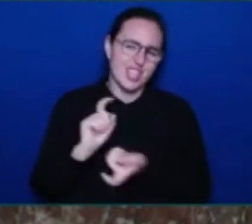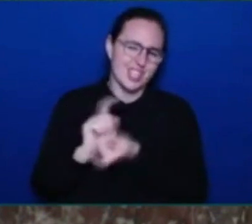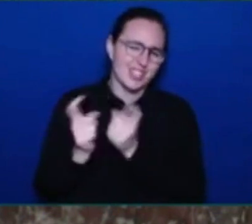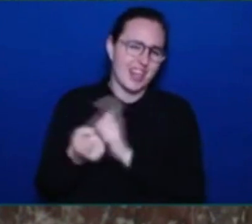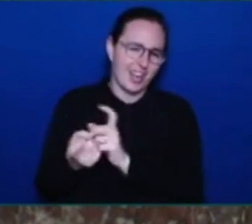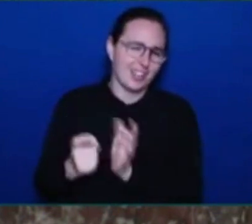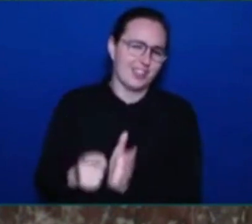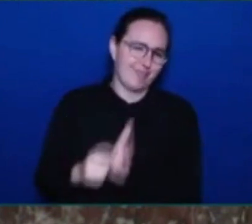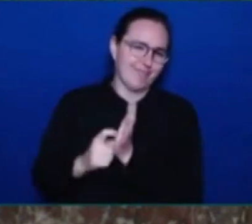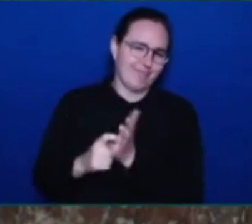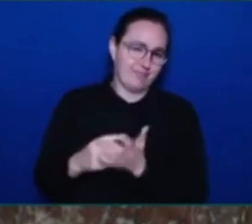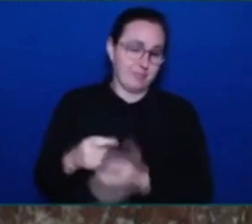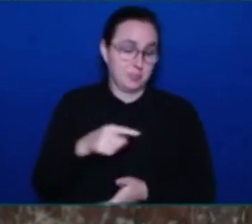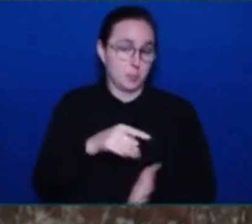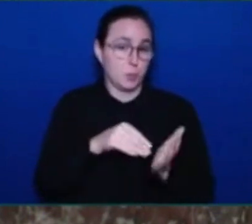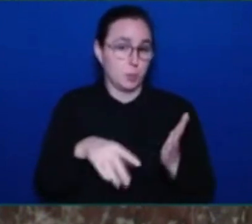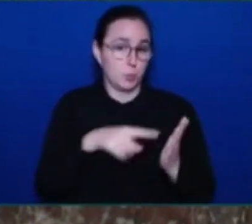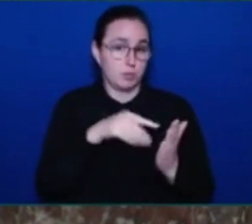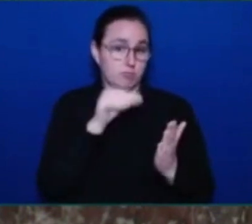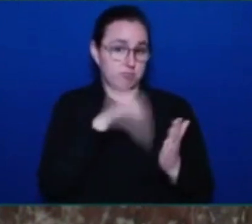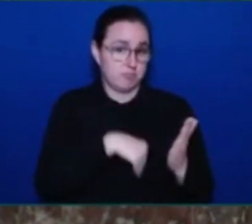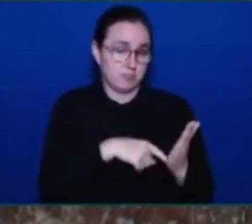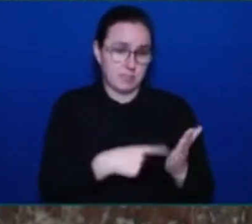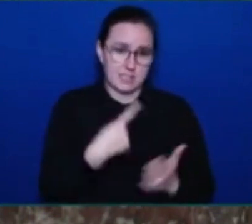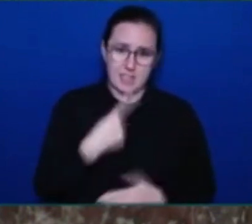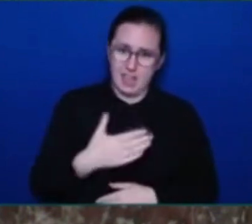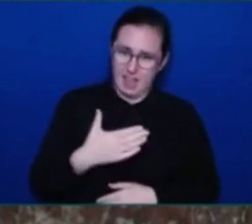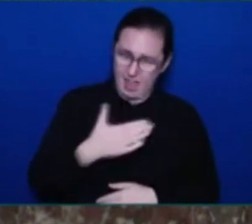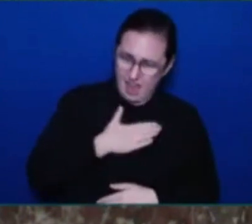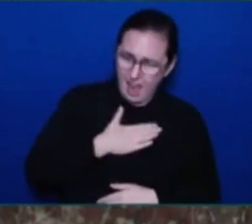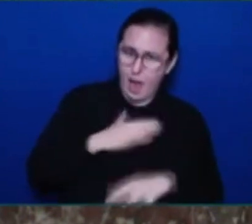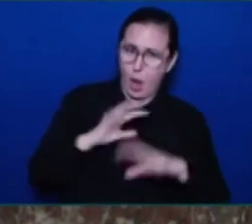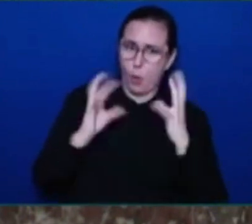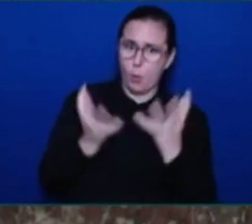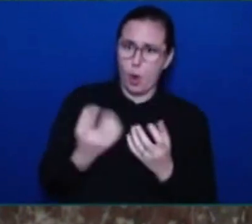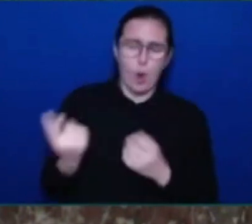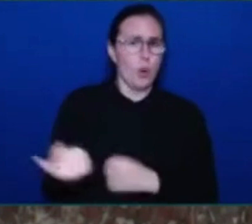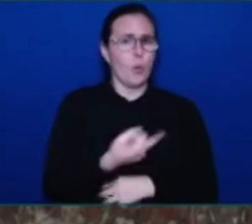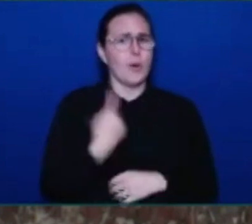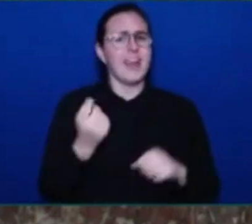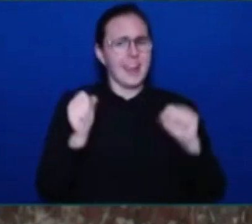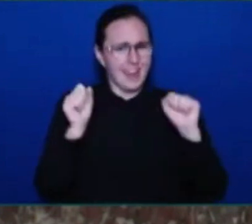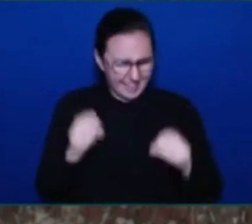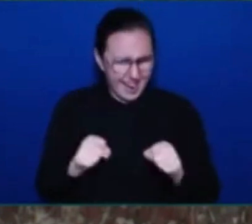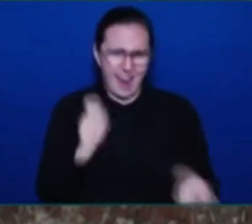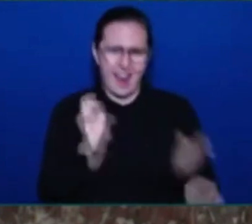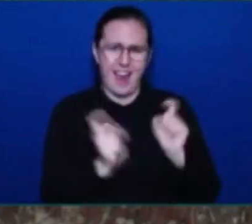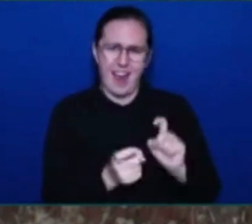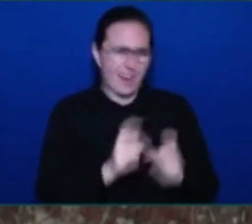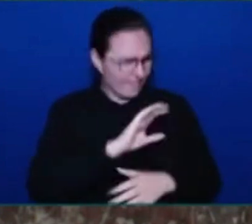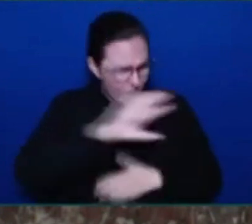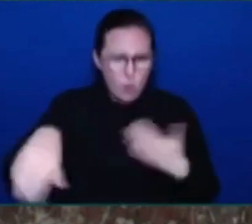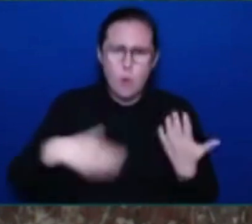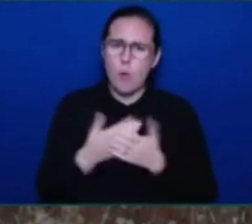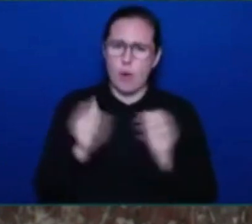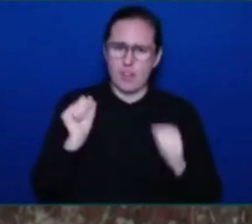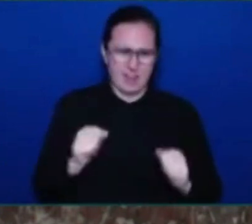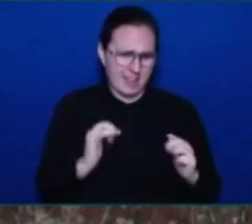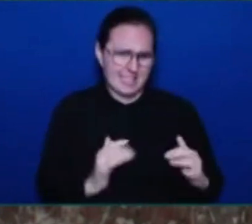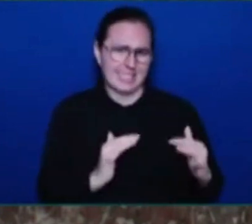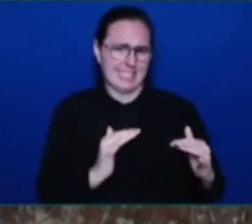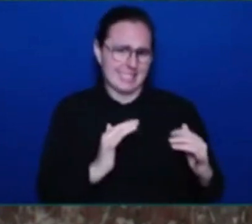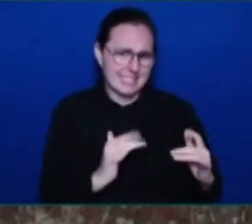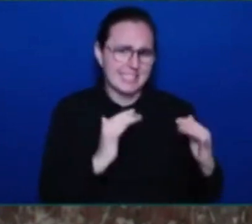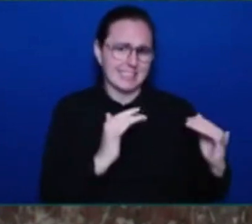Srinitya Mancala. And we can. And despite the great work that we're doing here in this house,